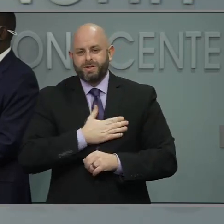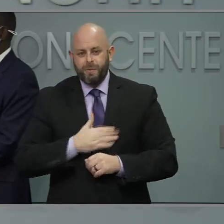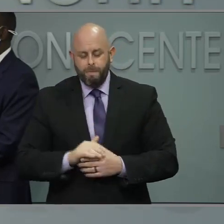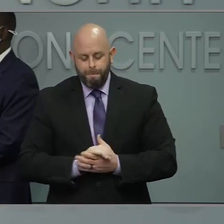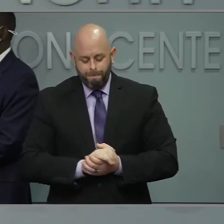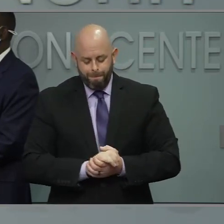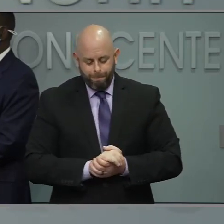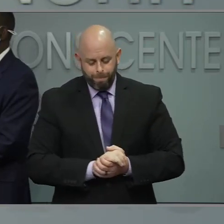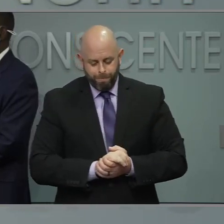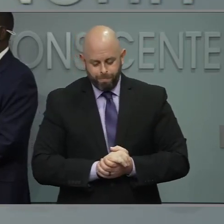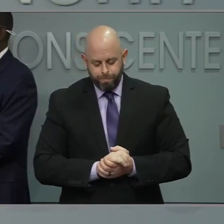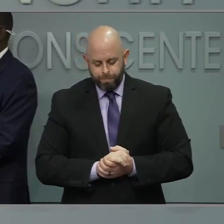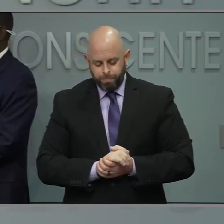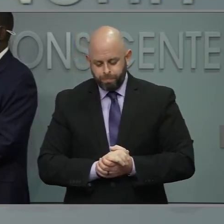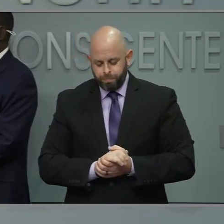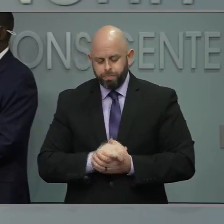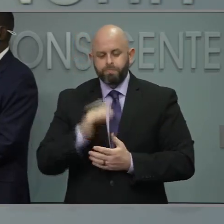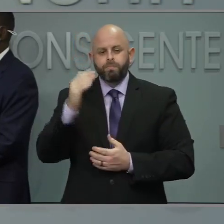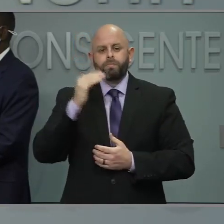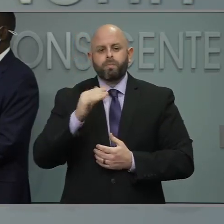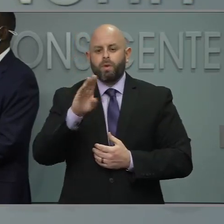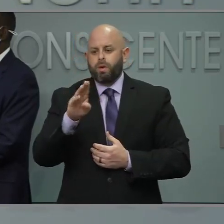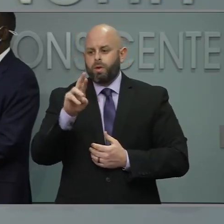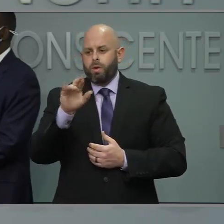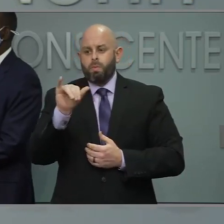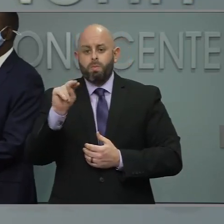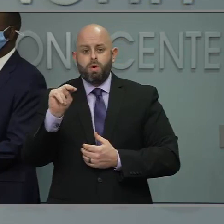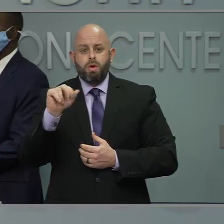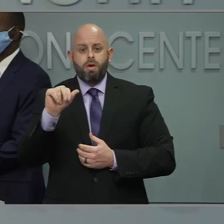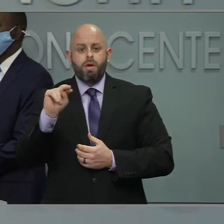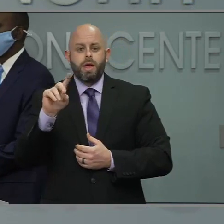Our next question is from Brian Anderson with the Associated Press.